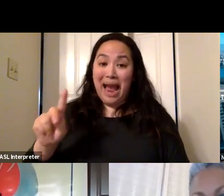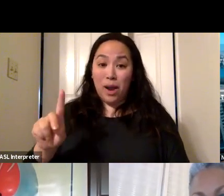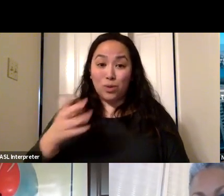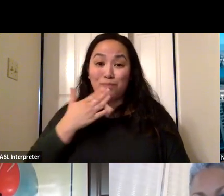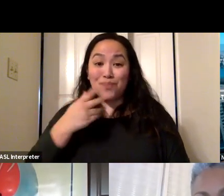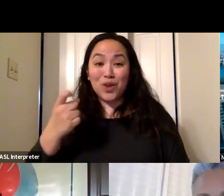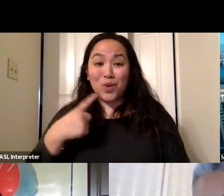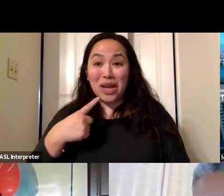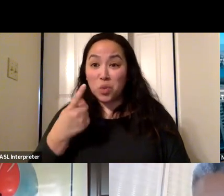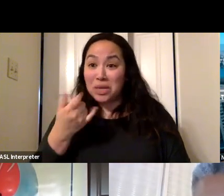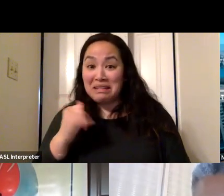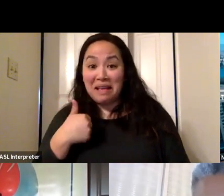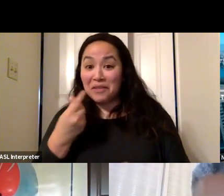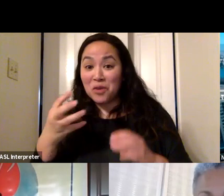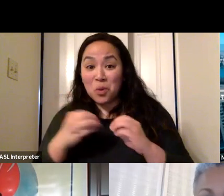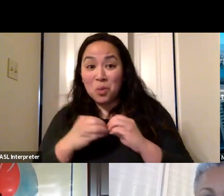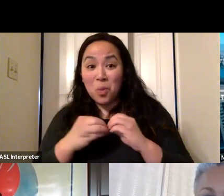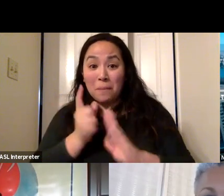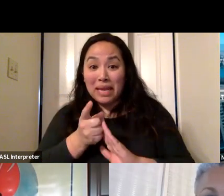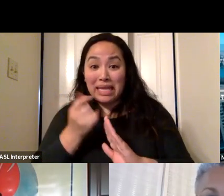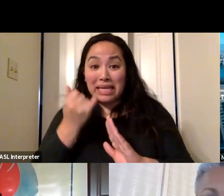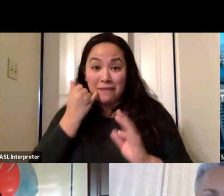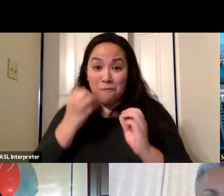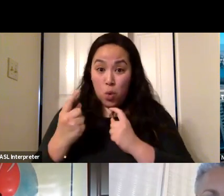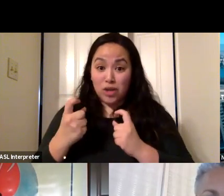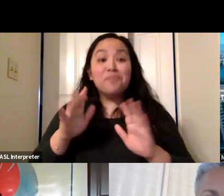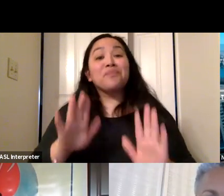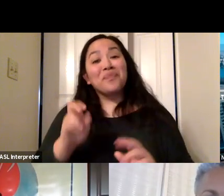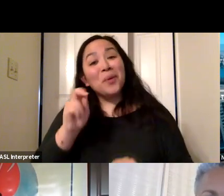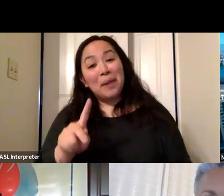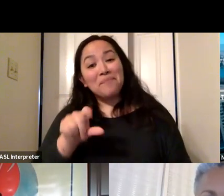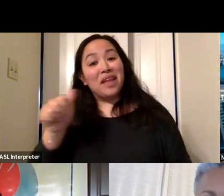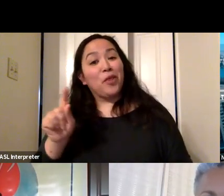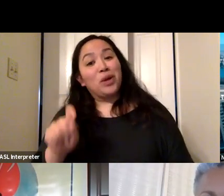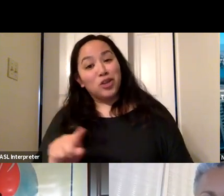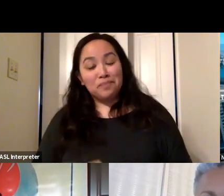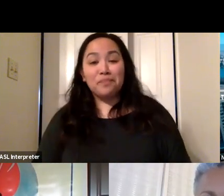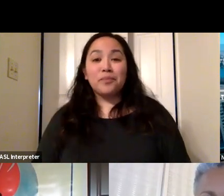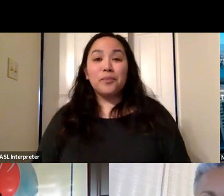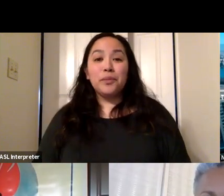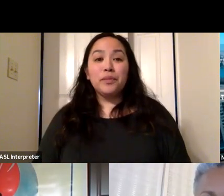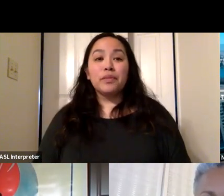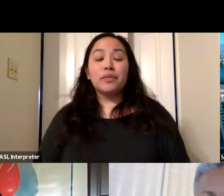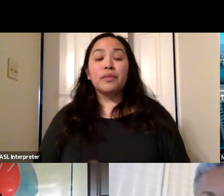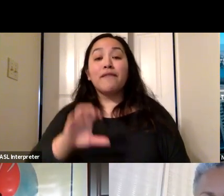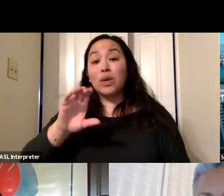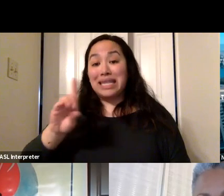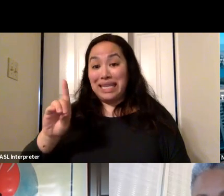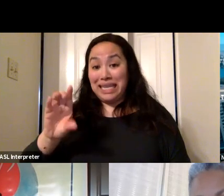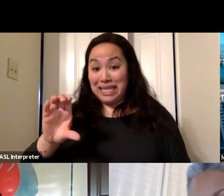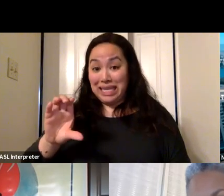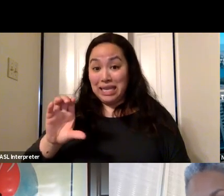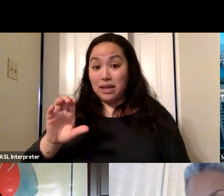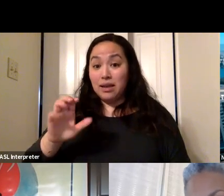coming, everybody. We still have a few minutes. OK, I do have another question on deck in regard to the CDC guidelines for